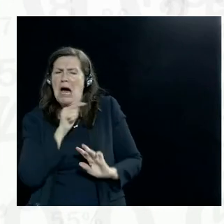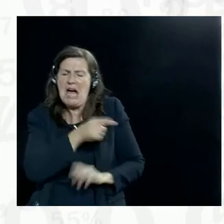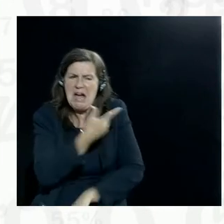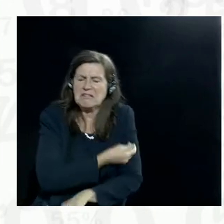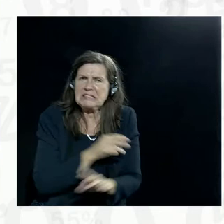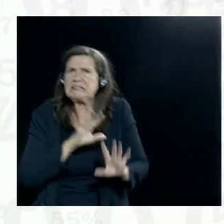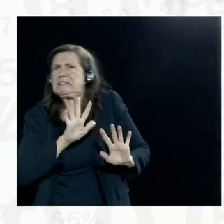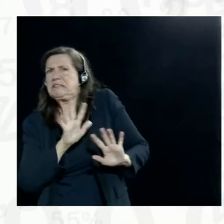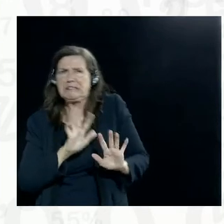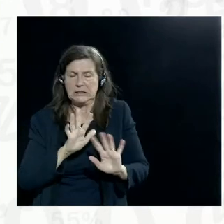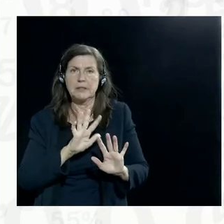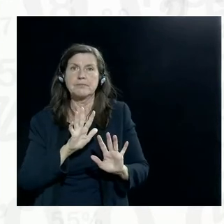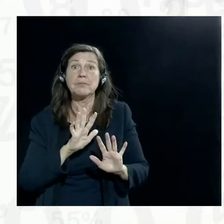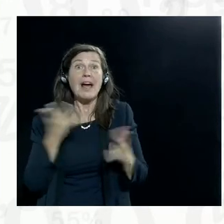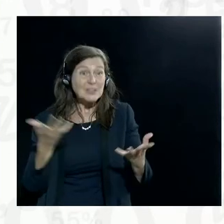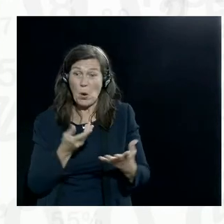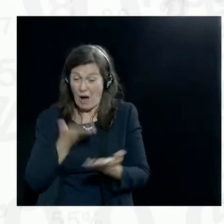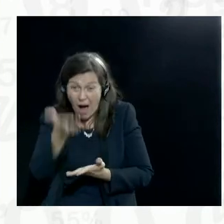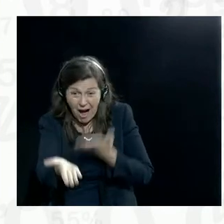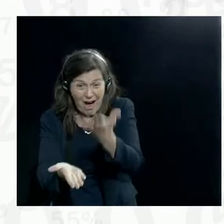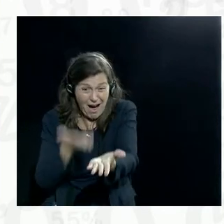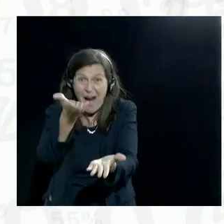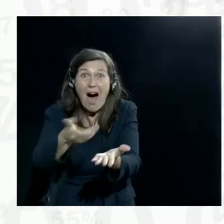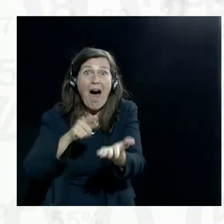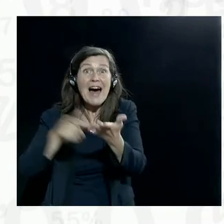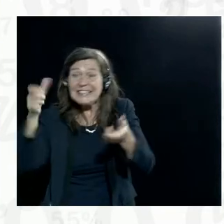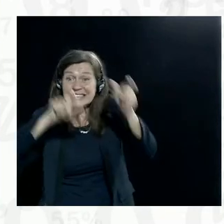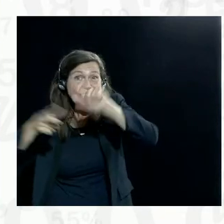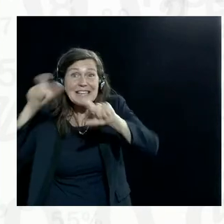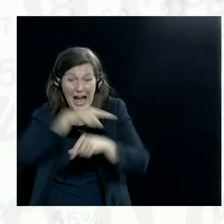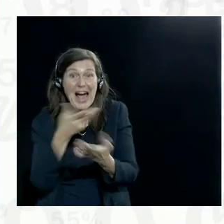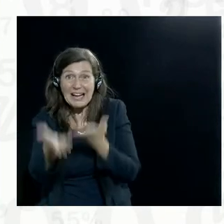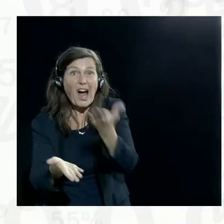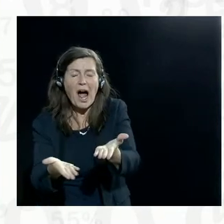scientific data seems to satisfy some of the skeptics.